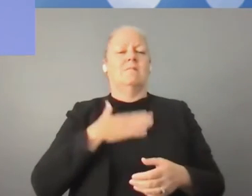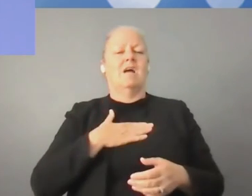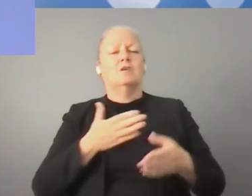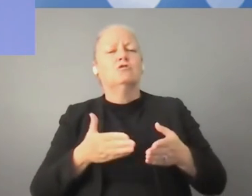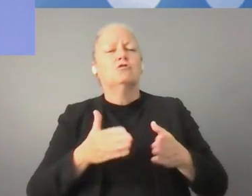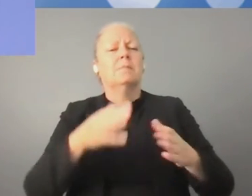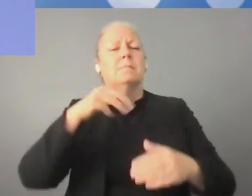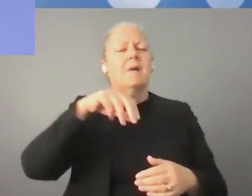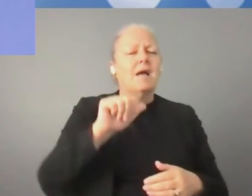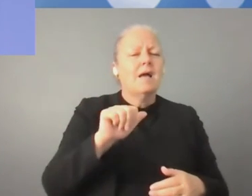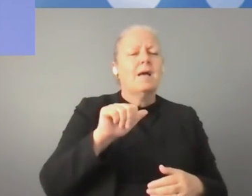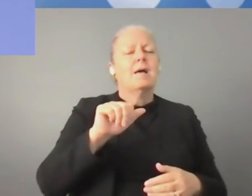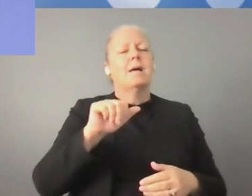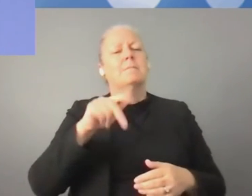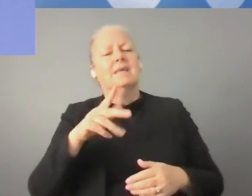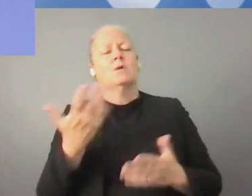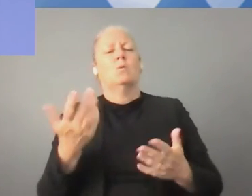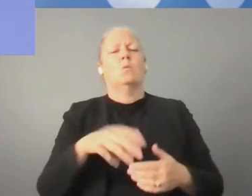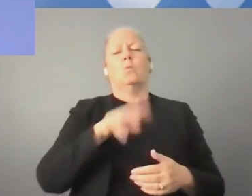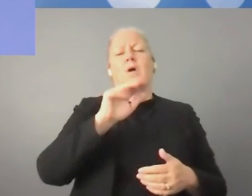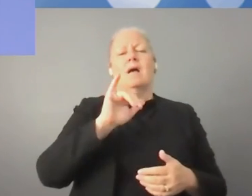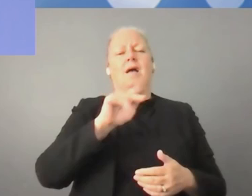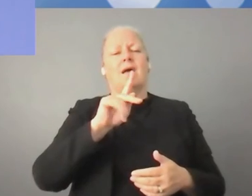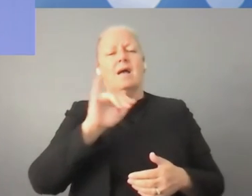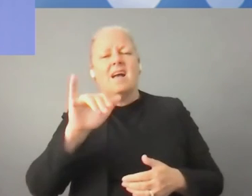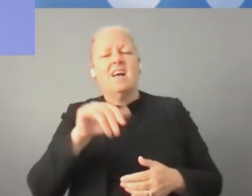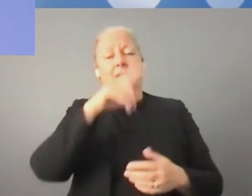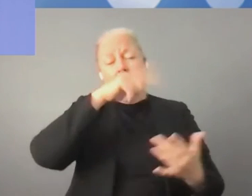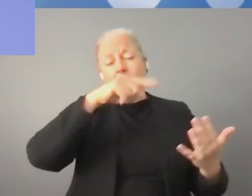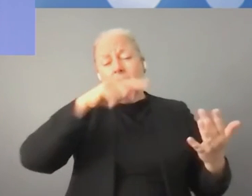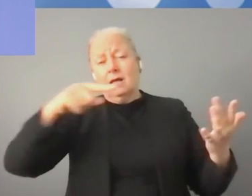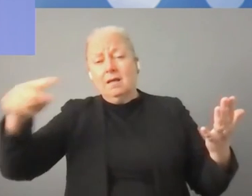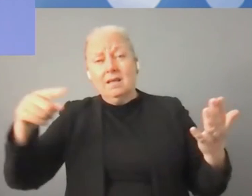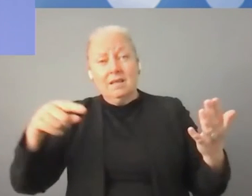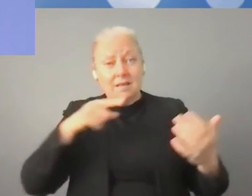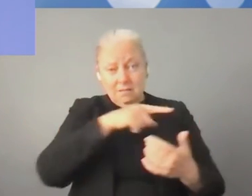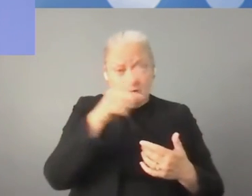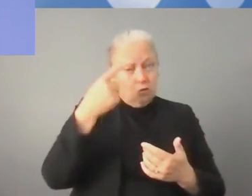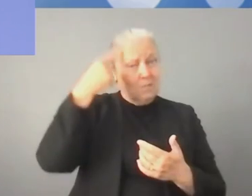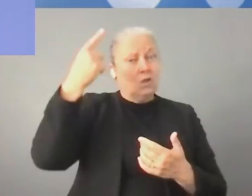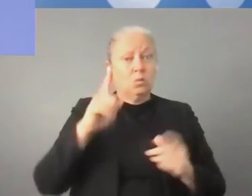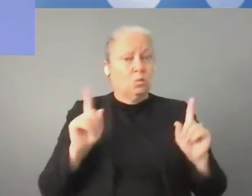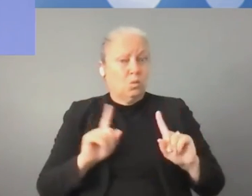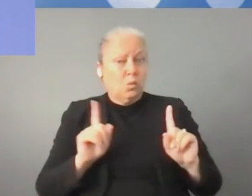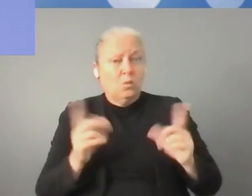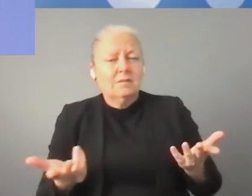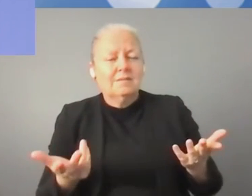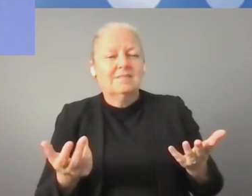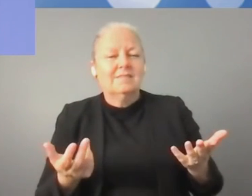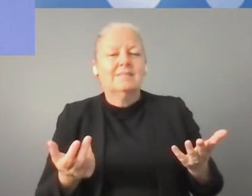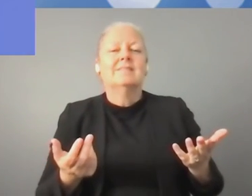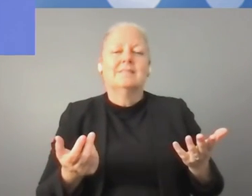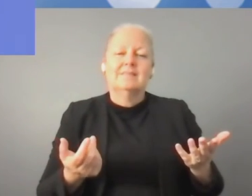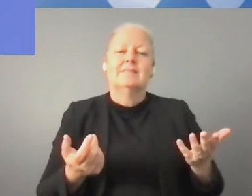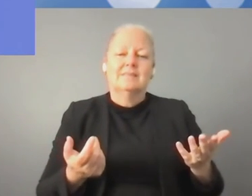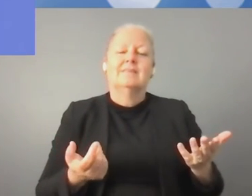encourage, and maybe finance digital commons. And that's very helpful for everyone. Exactly. Open start as open source is